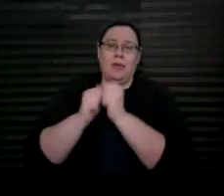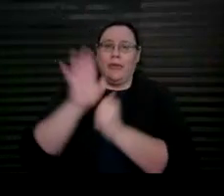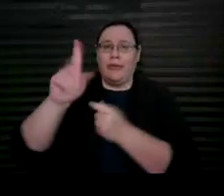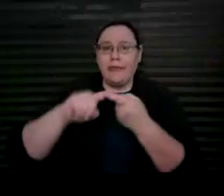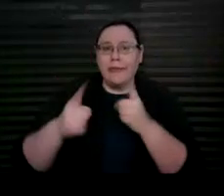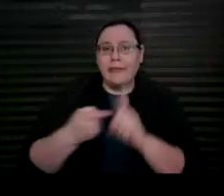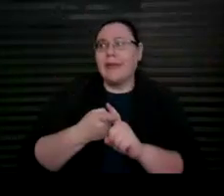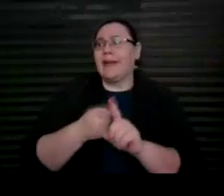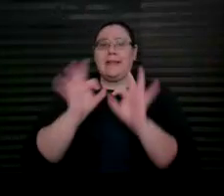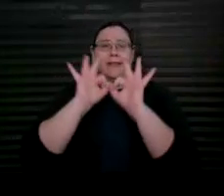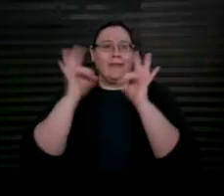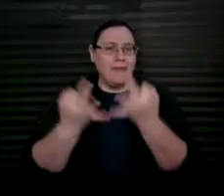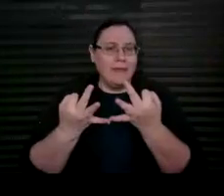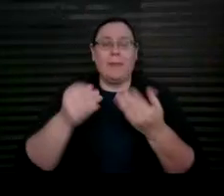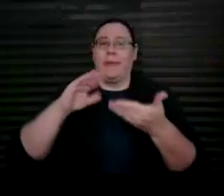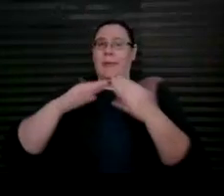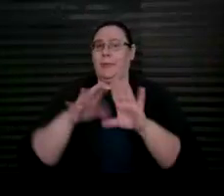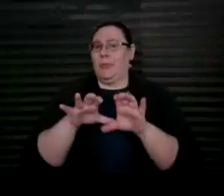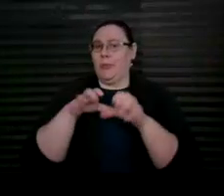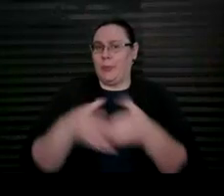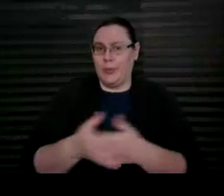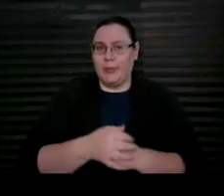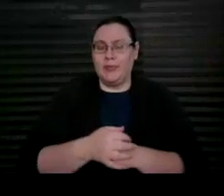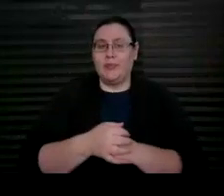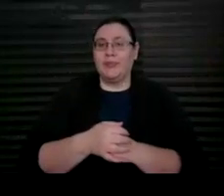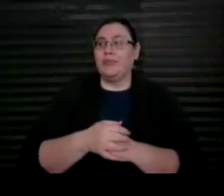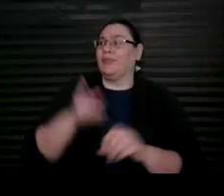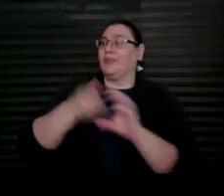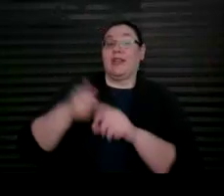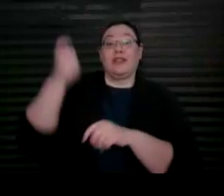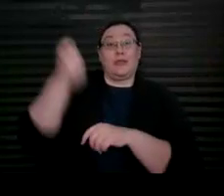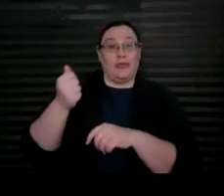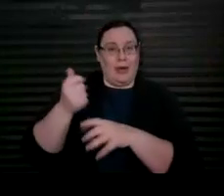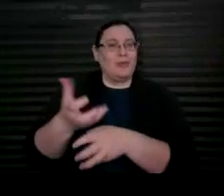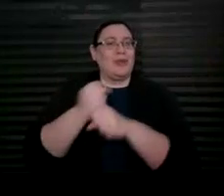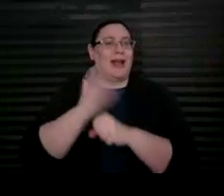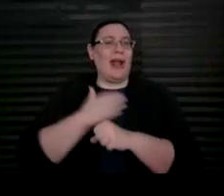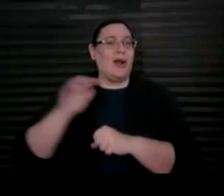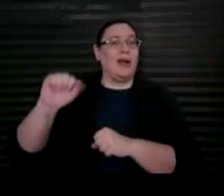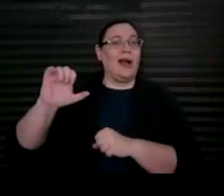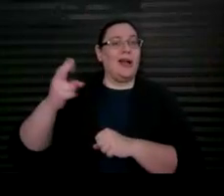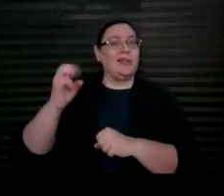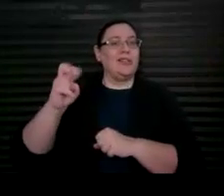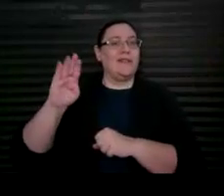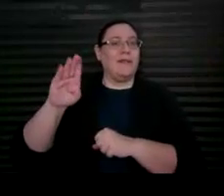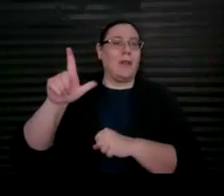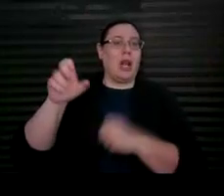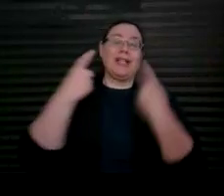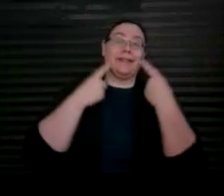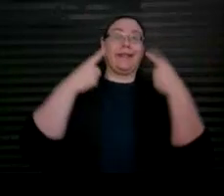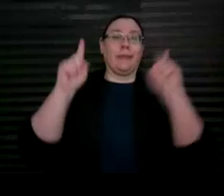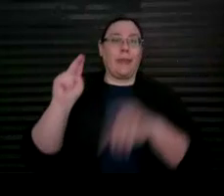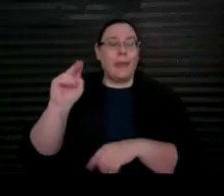family, and community groups. Subscribe to receive our achievable newsletter and receive